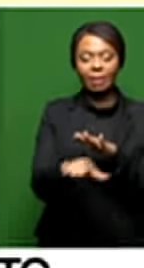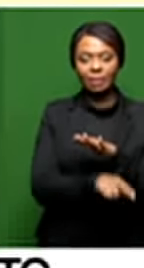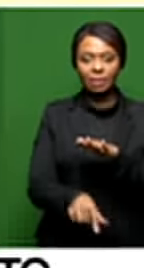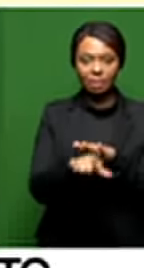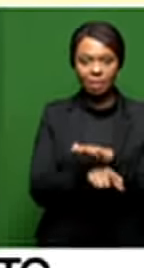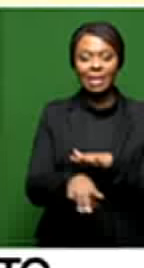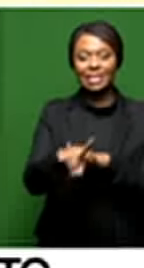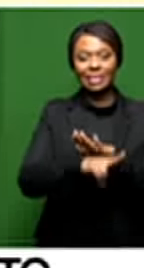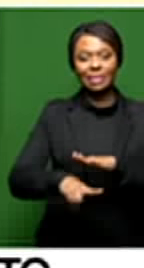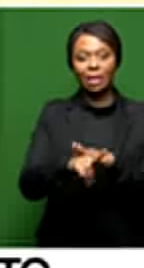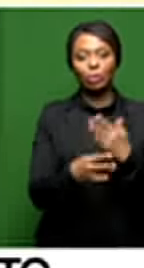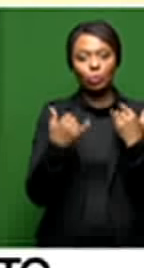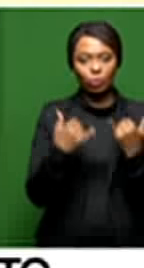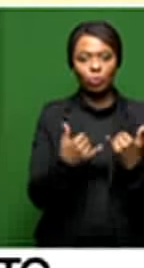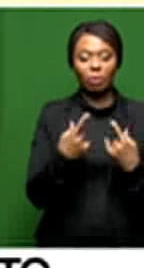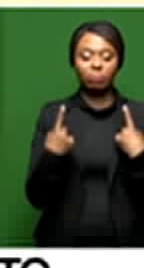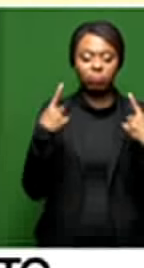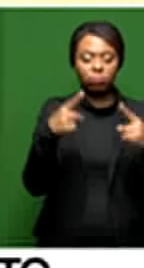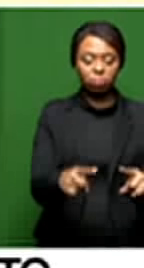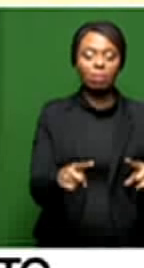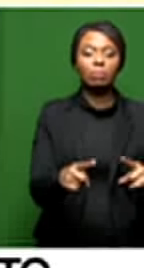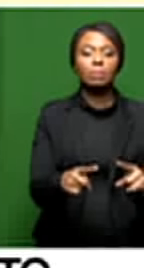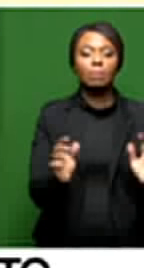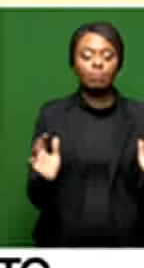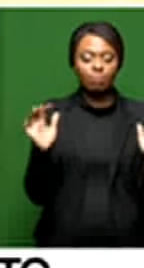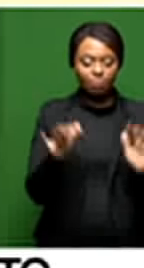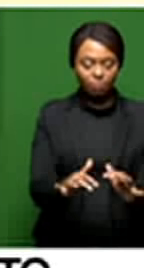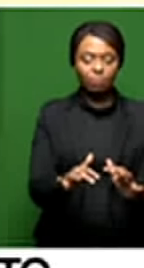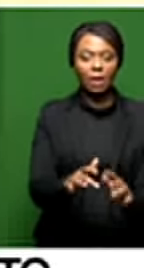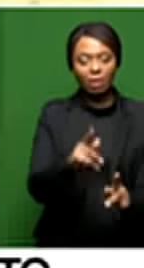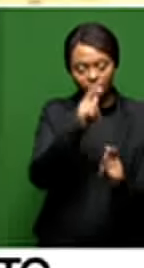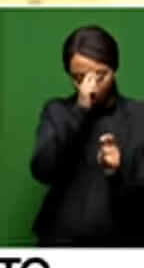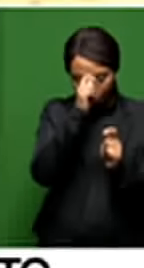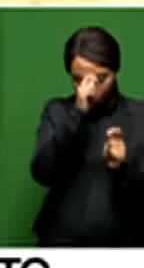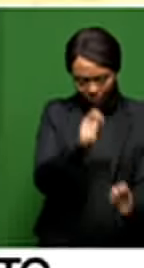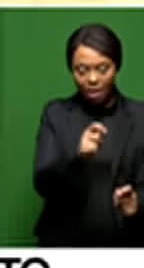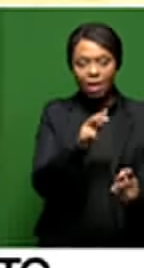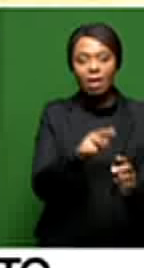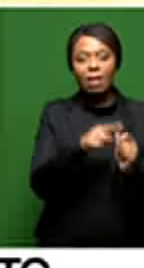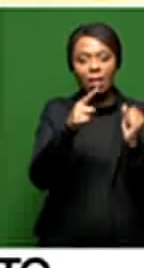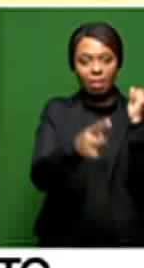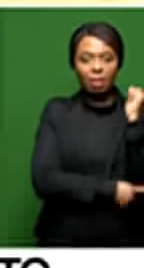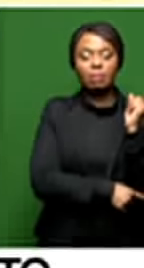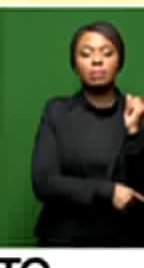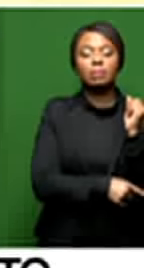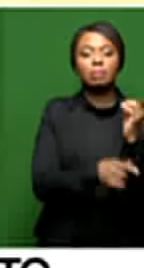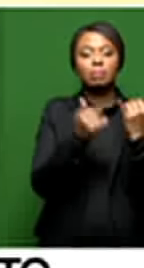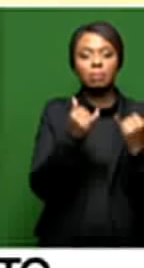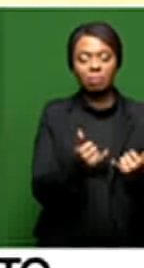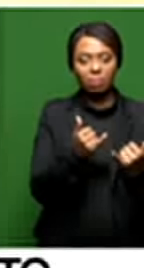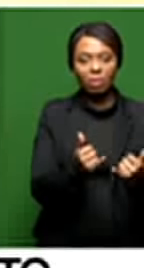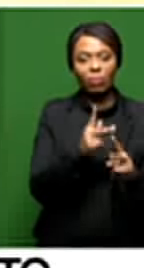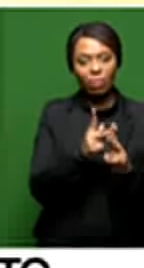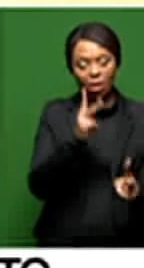come together to pay their final respects to Mama Zanele Kamakwazam Sibi. This morning, their funeral